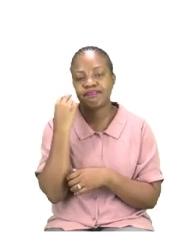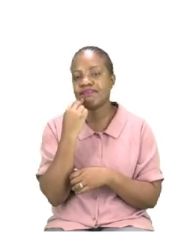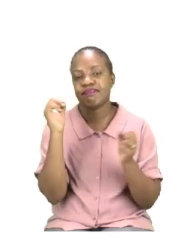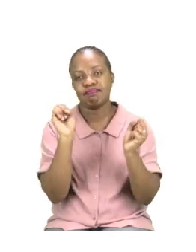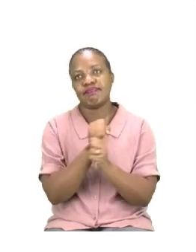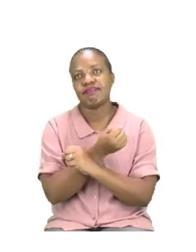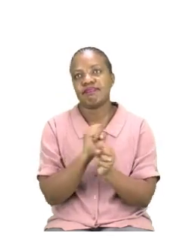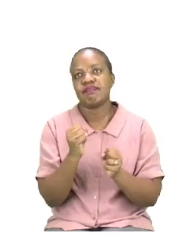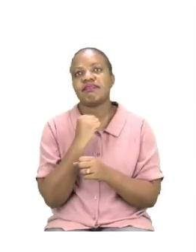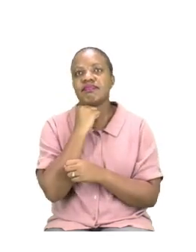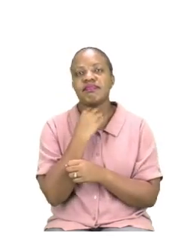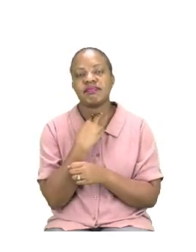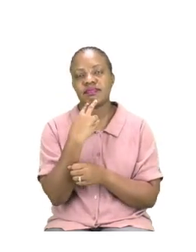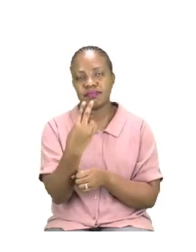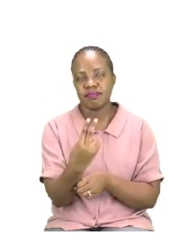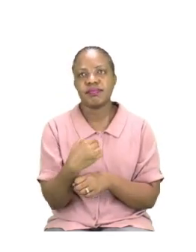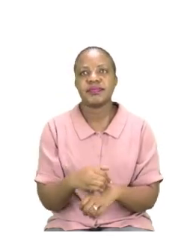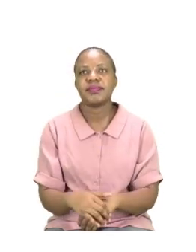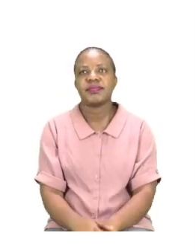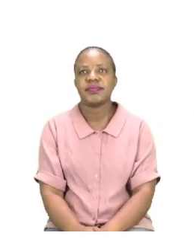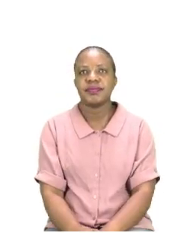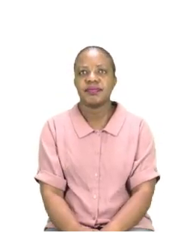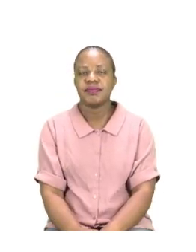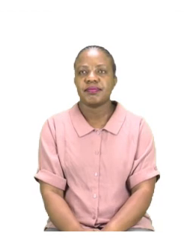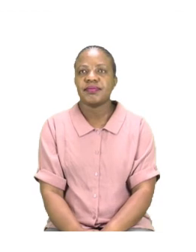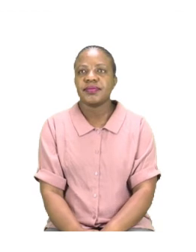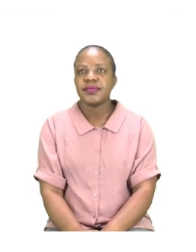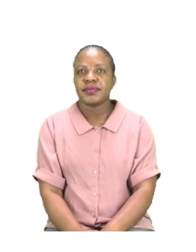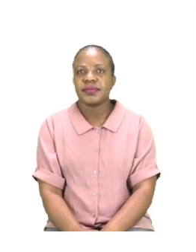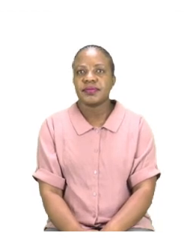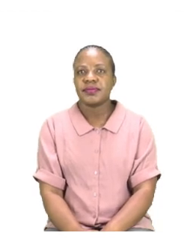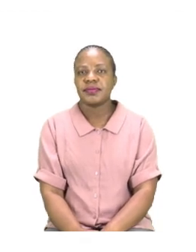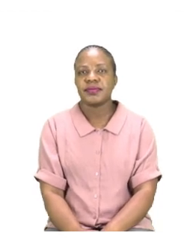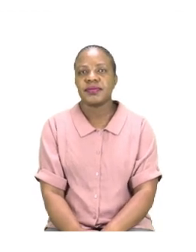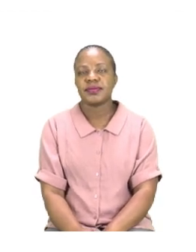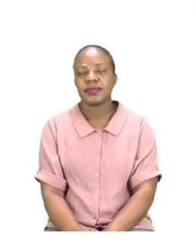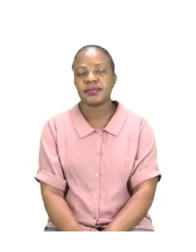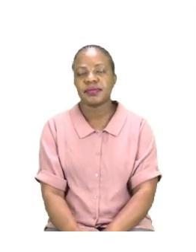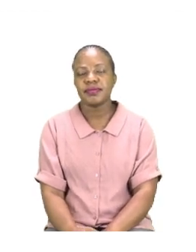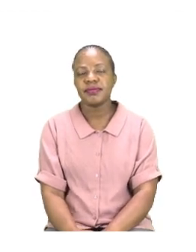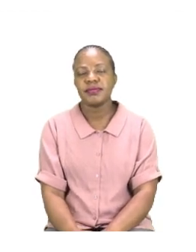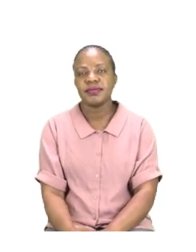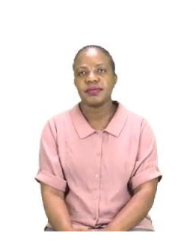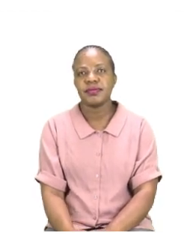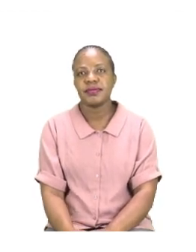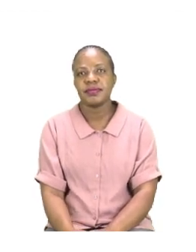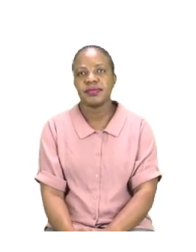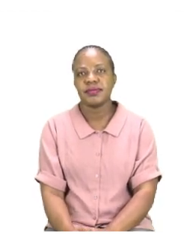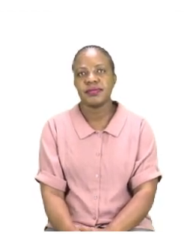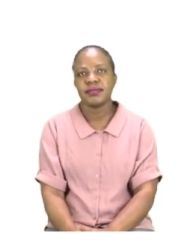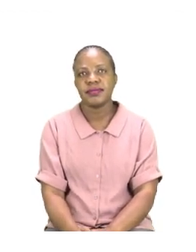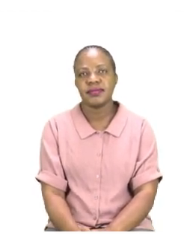sentence, you cannot use that word again. Take your time and we will be back